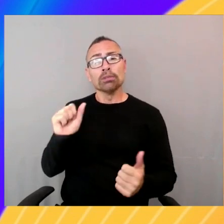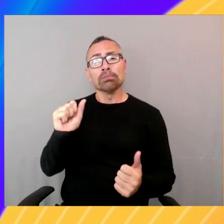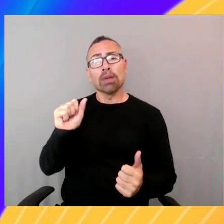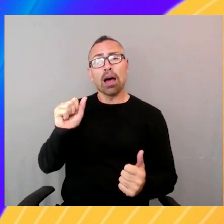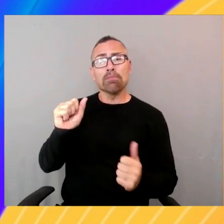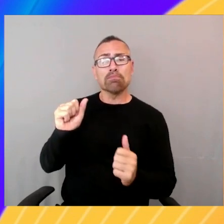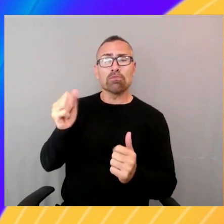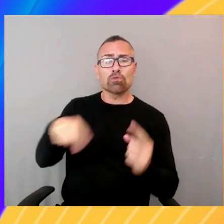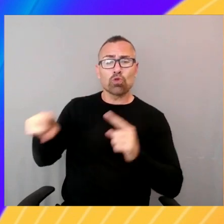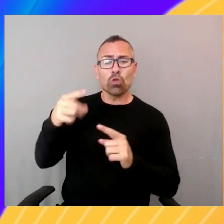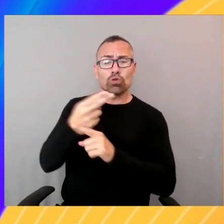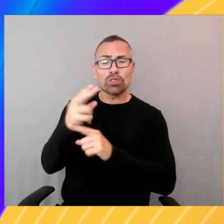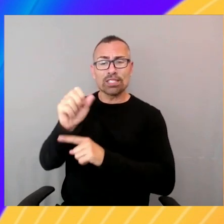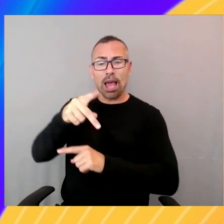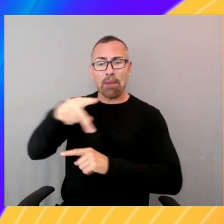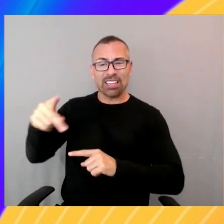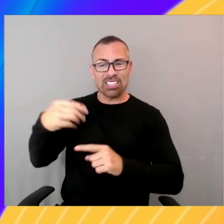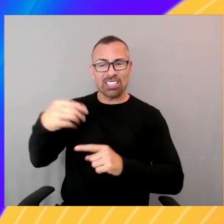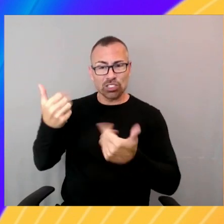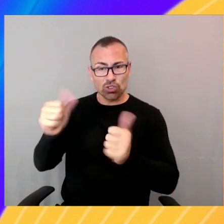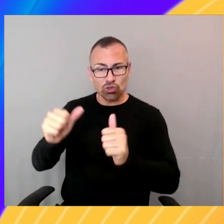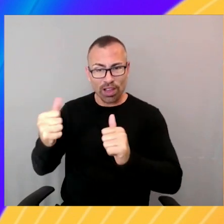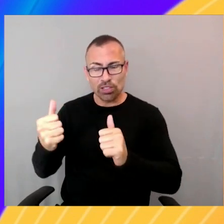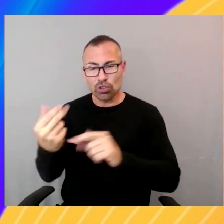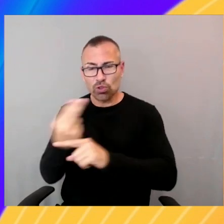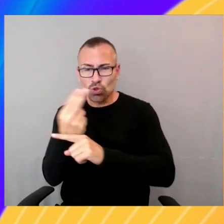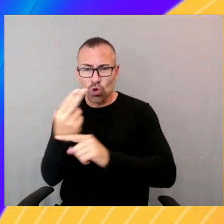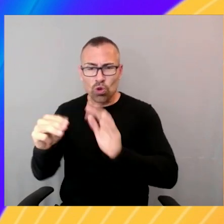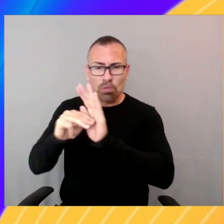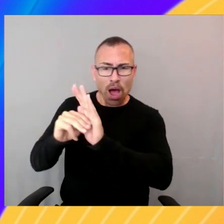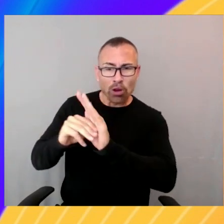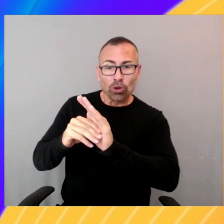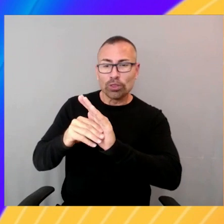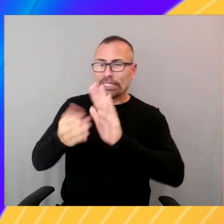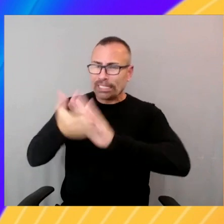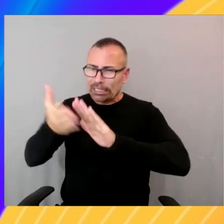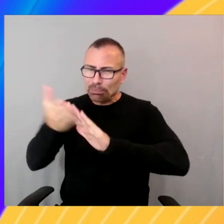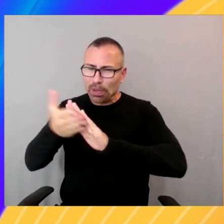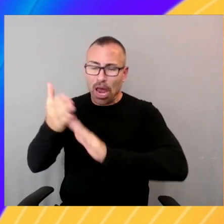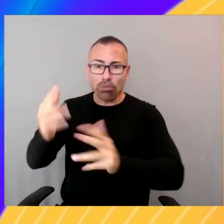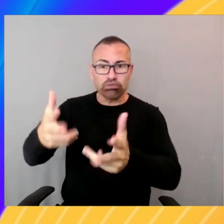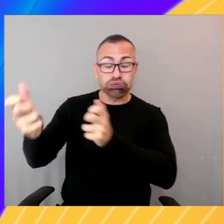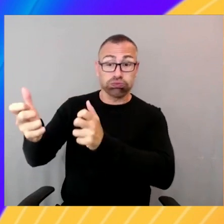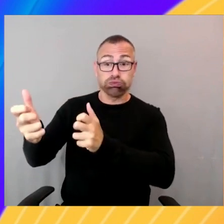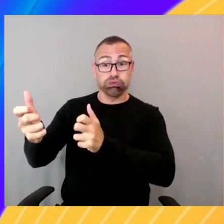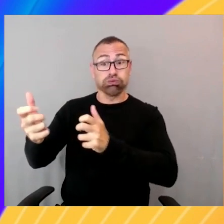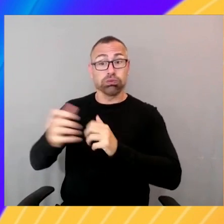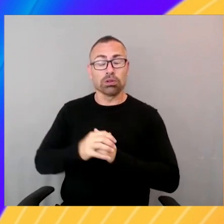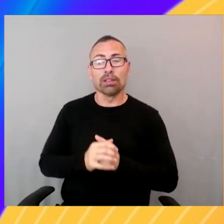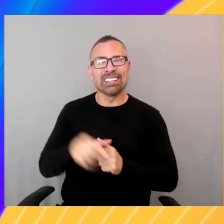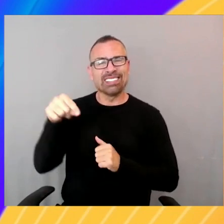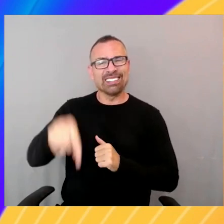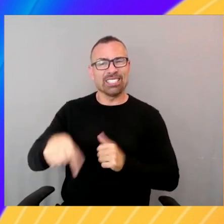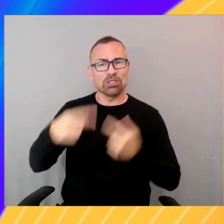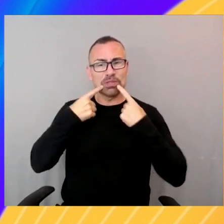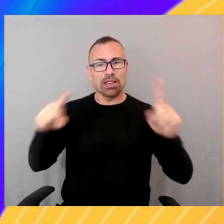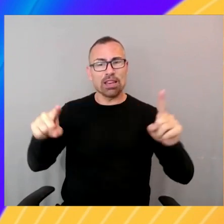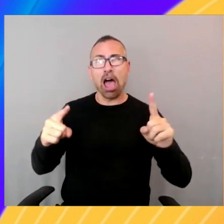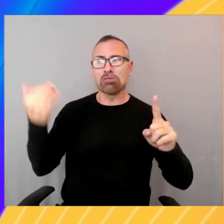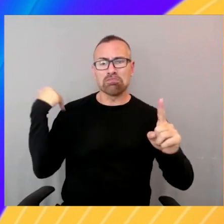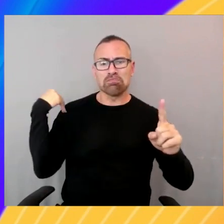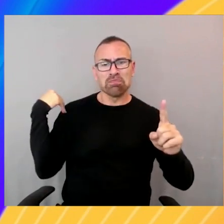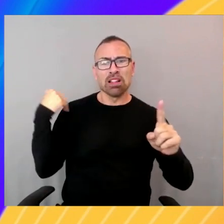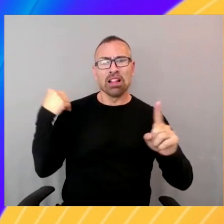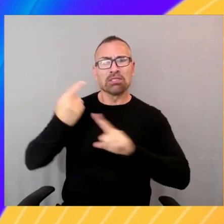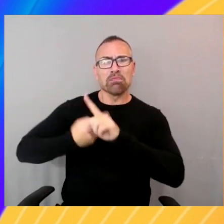new applications on top of it very, very quickly. Right. We announced this last month, actually in April. And then earlier this